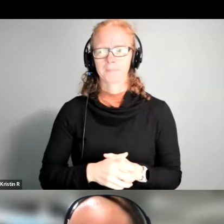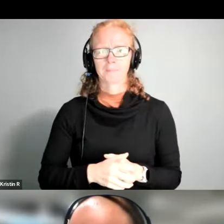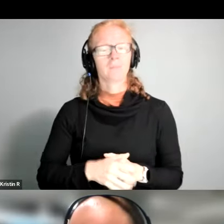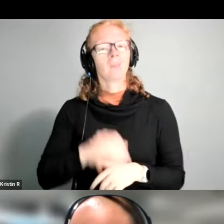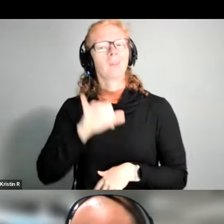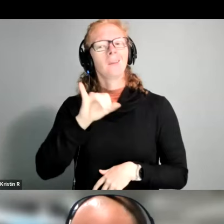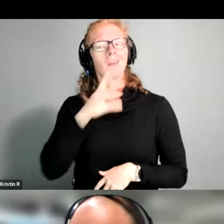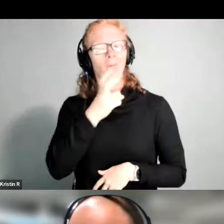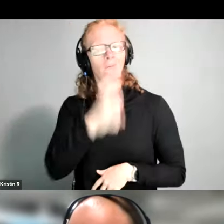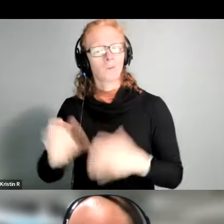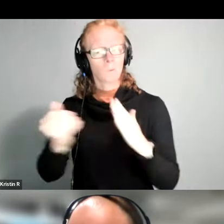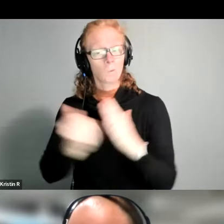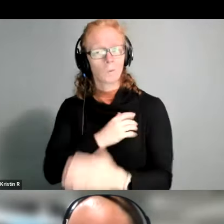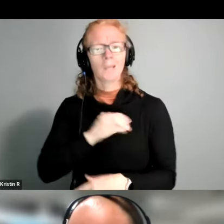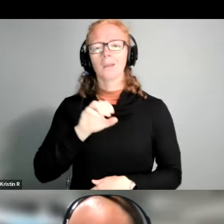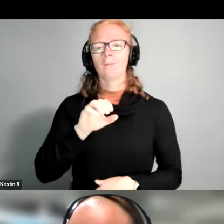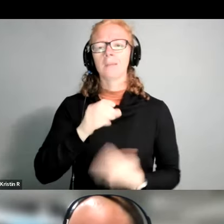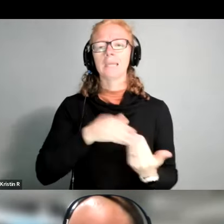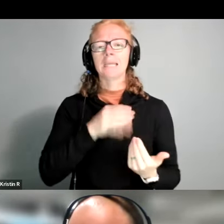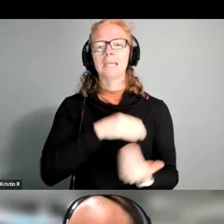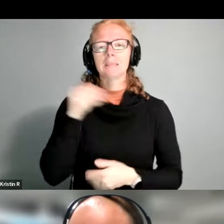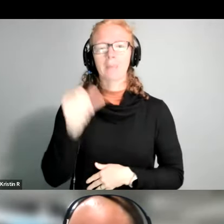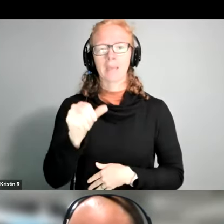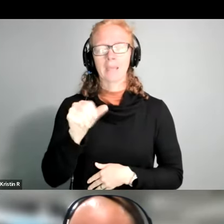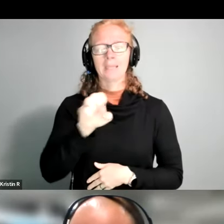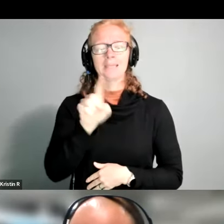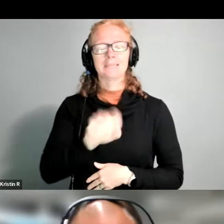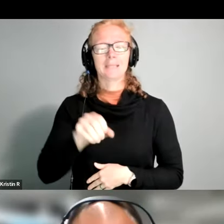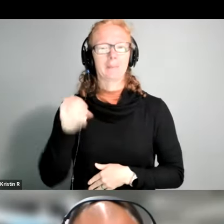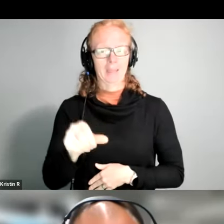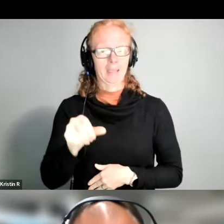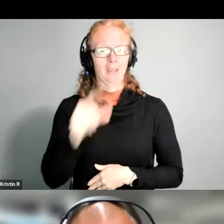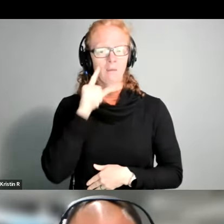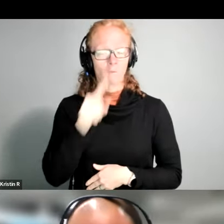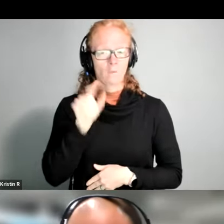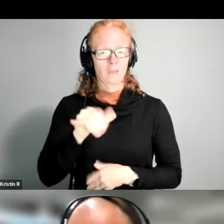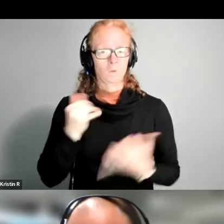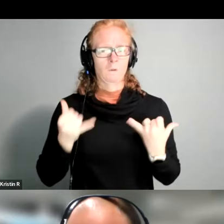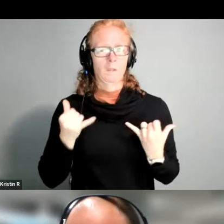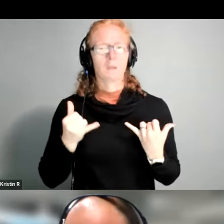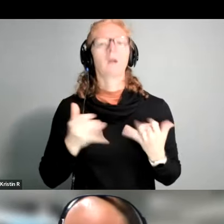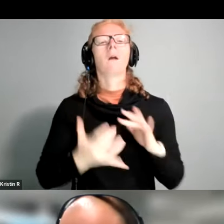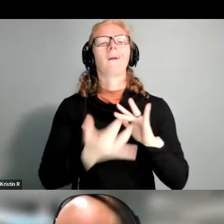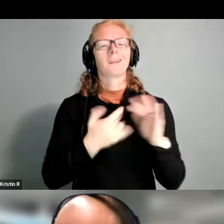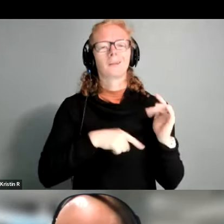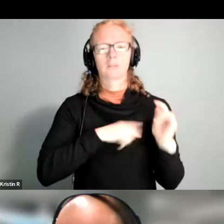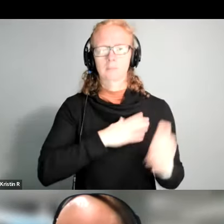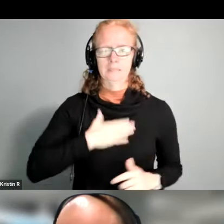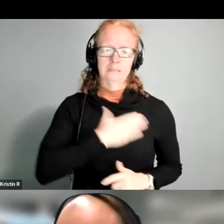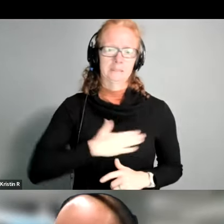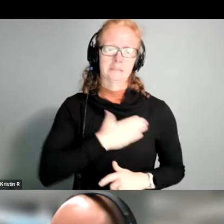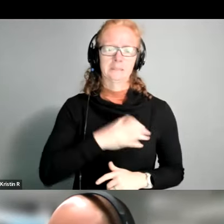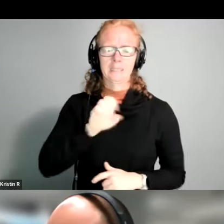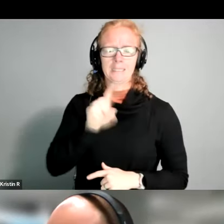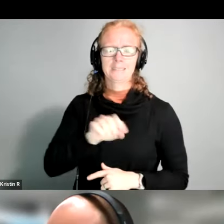have in an easy pay omni or easy pay metro card today um do contact us because you know as